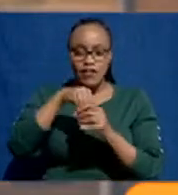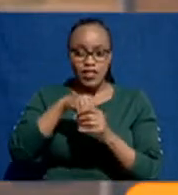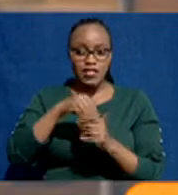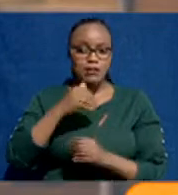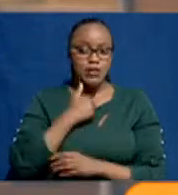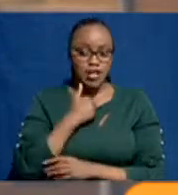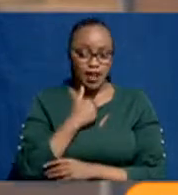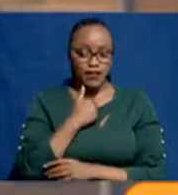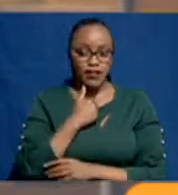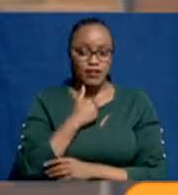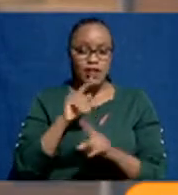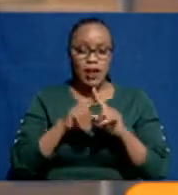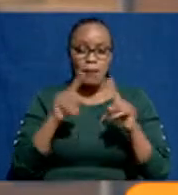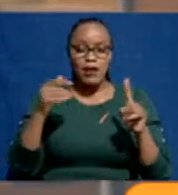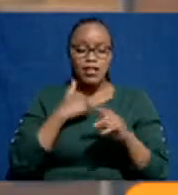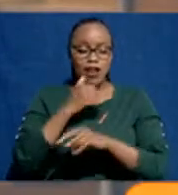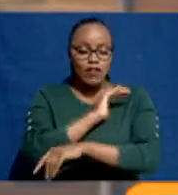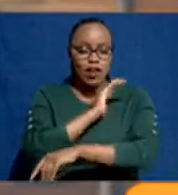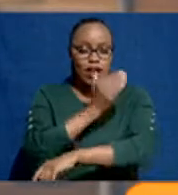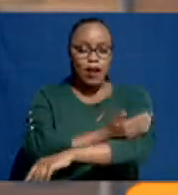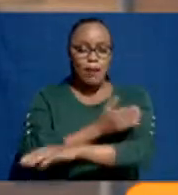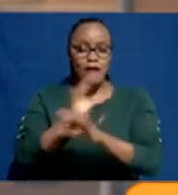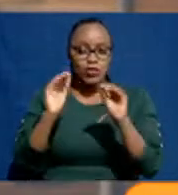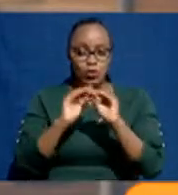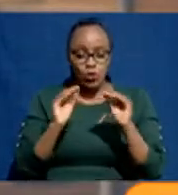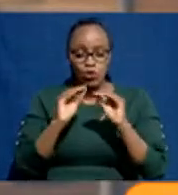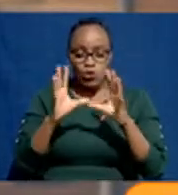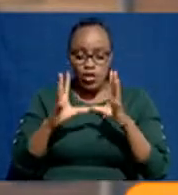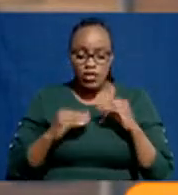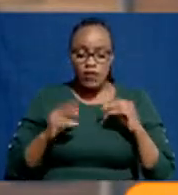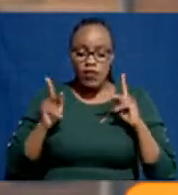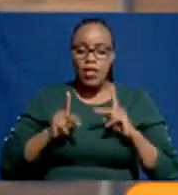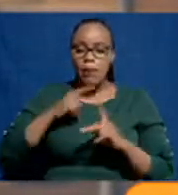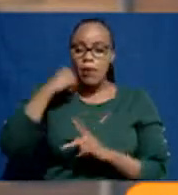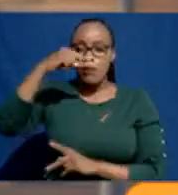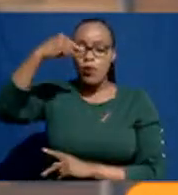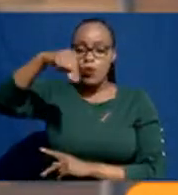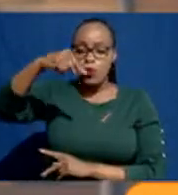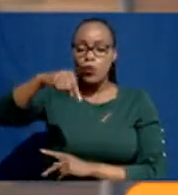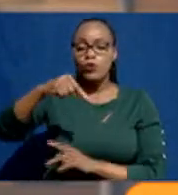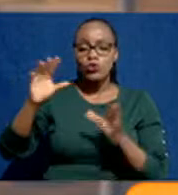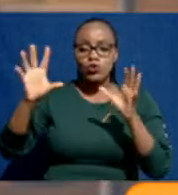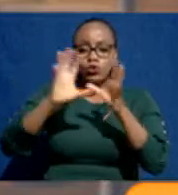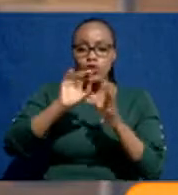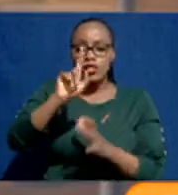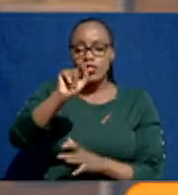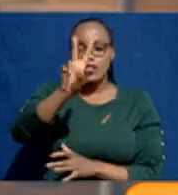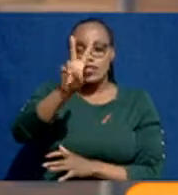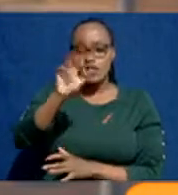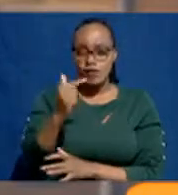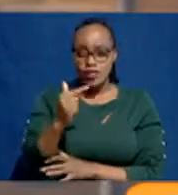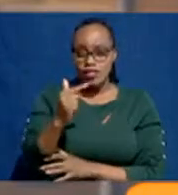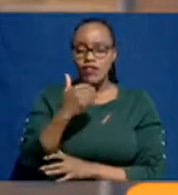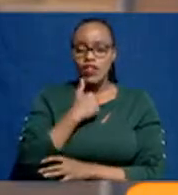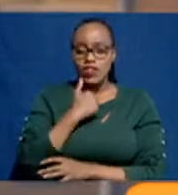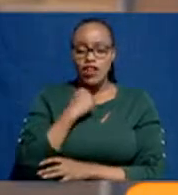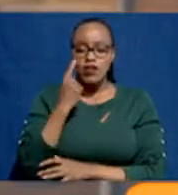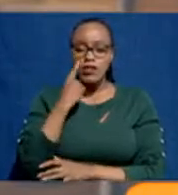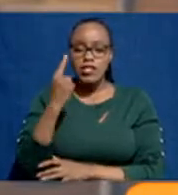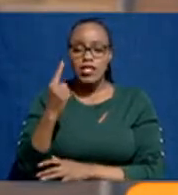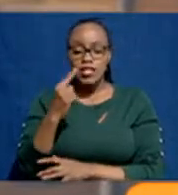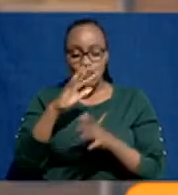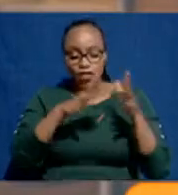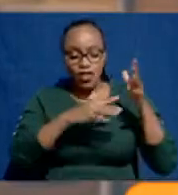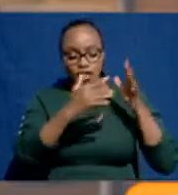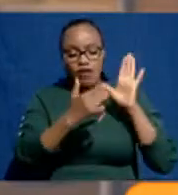but they don't have capacity to take the numbers of those who qualify to go to TVETs. You have just looked at the table